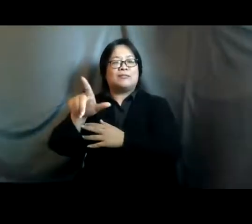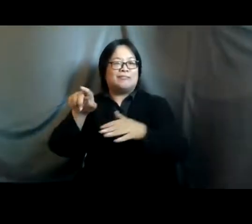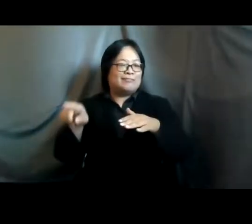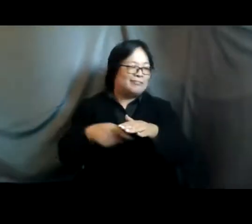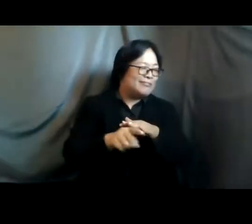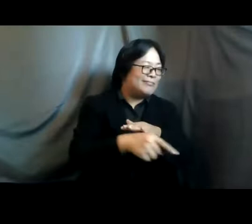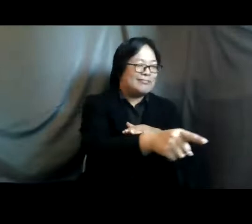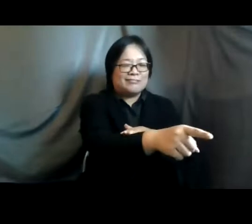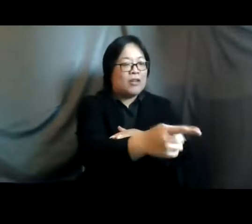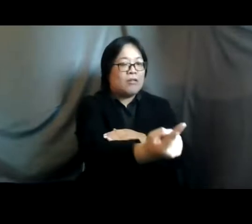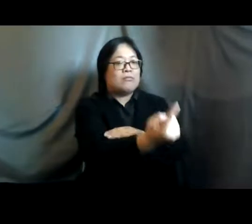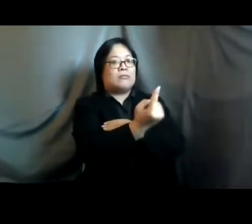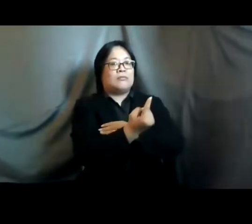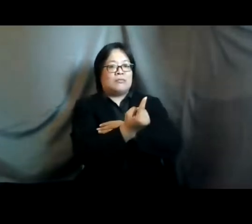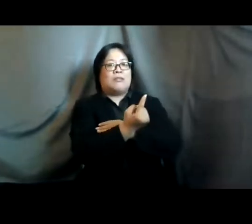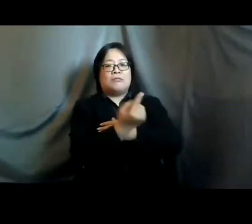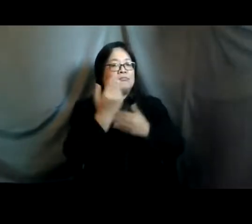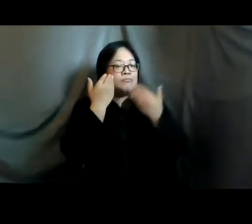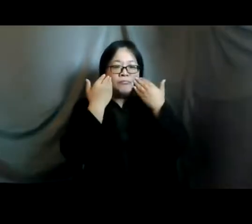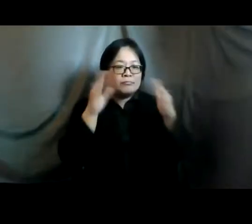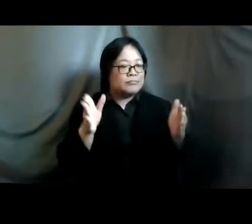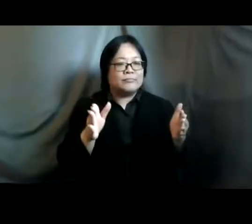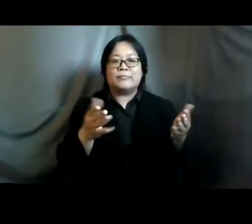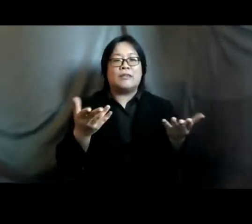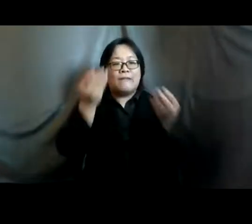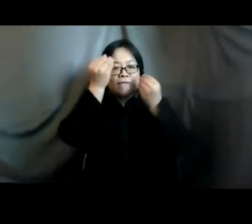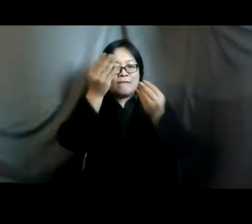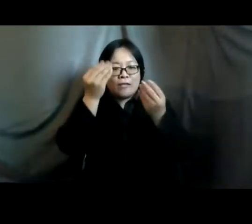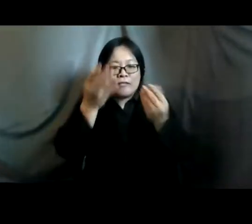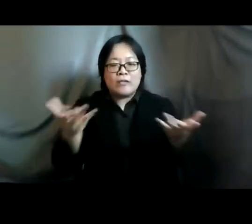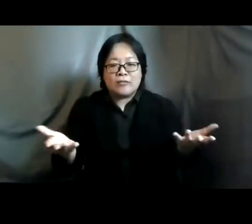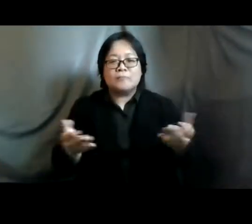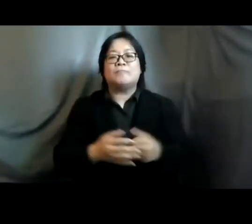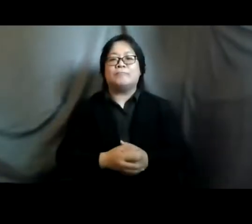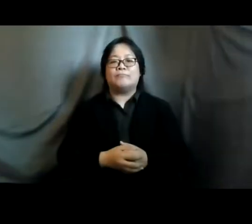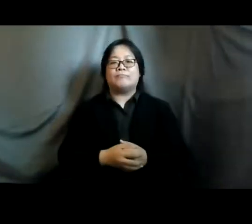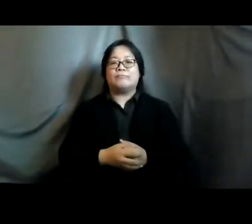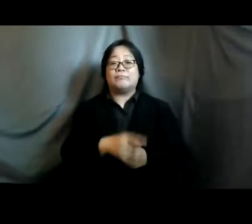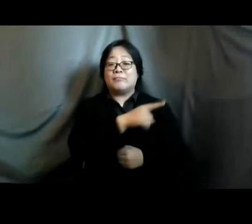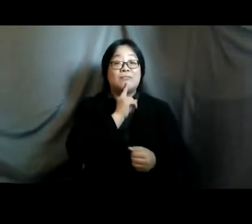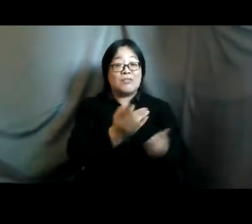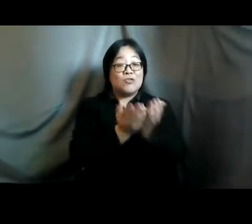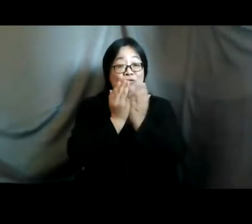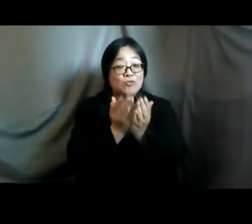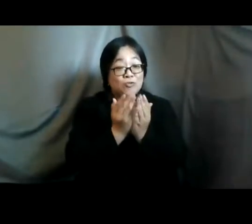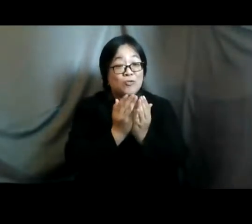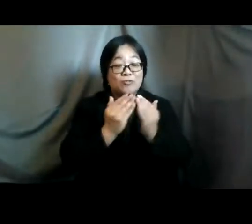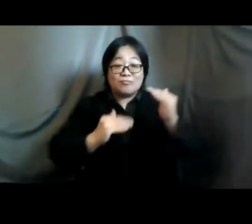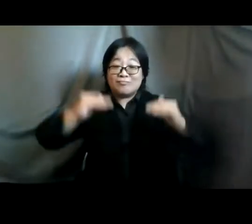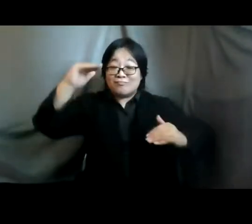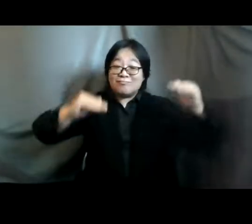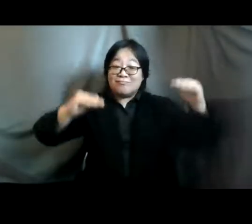about even a minor health and reproductive information despite being a student of secondary level